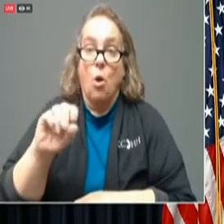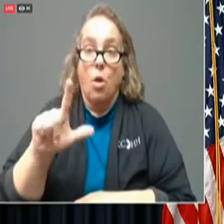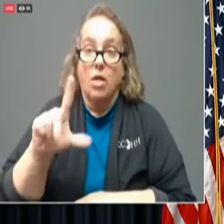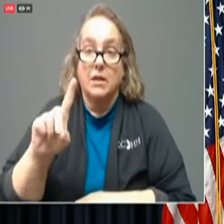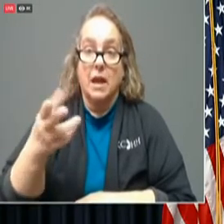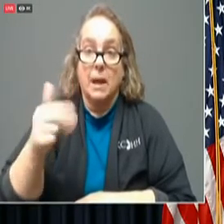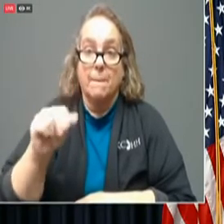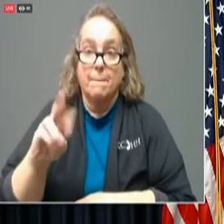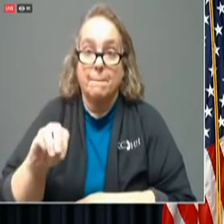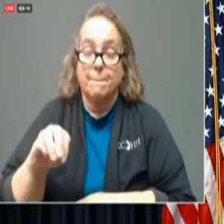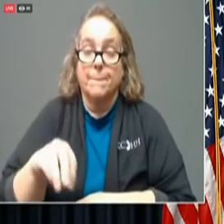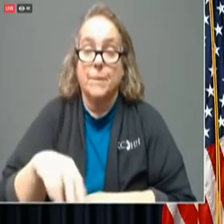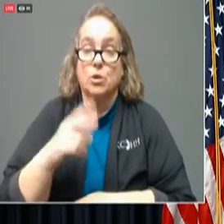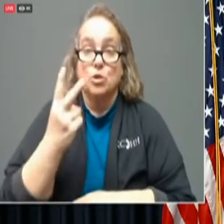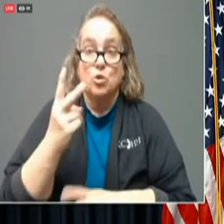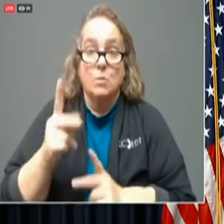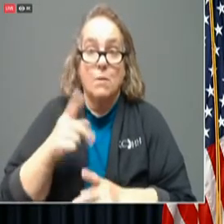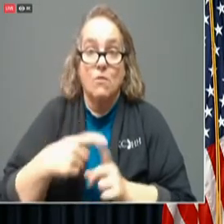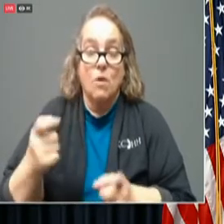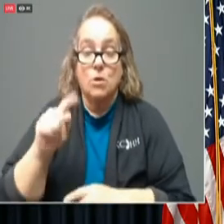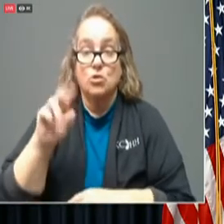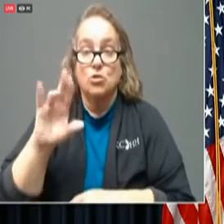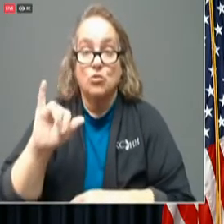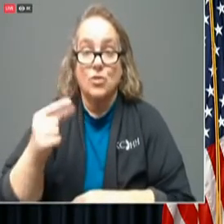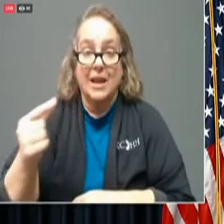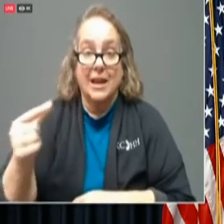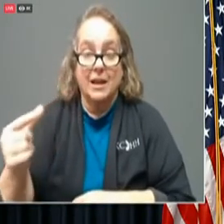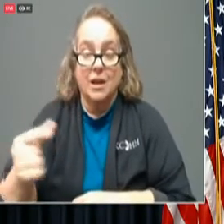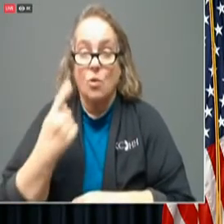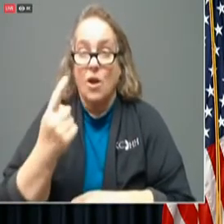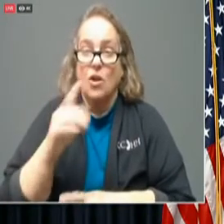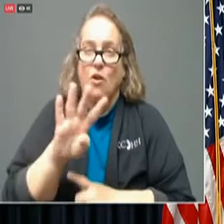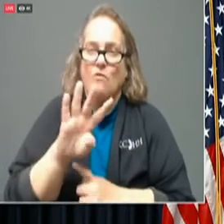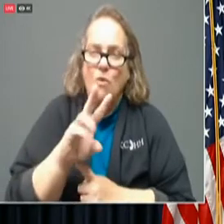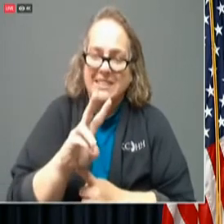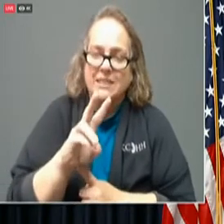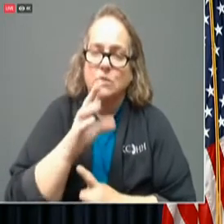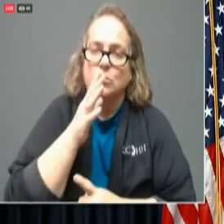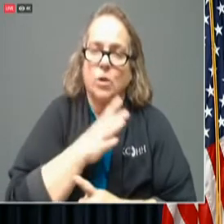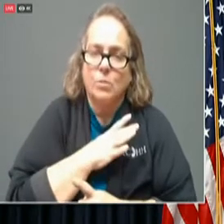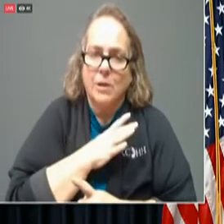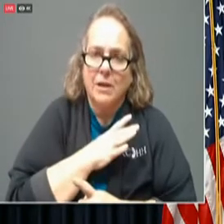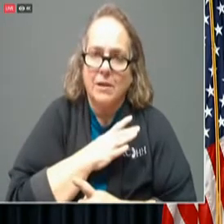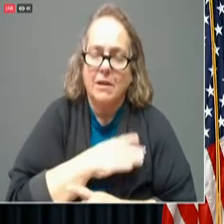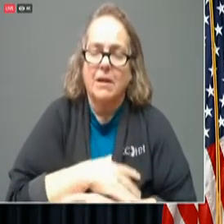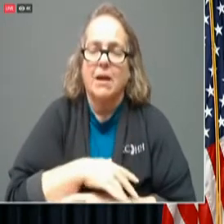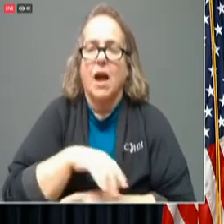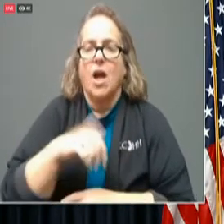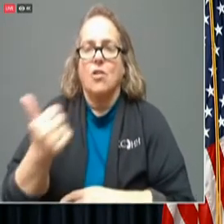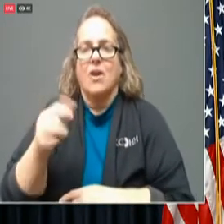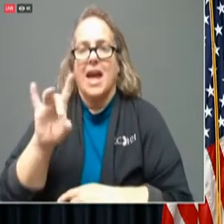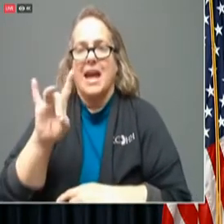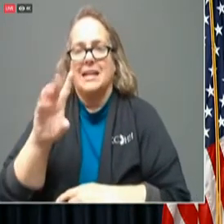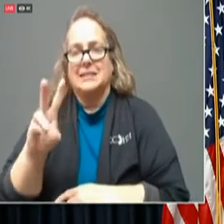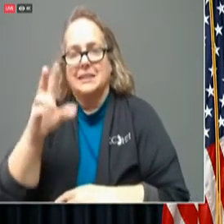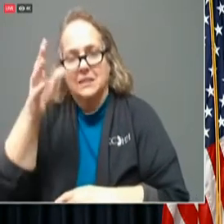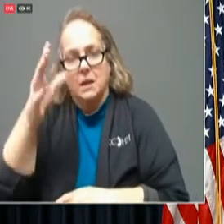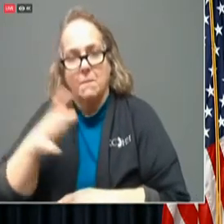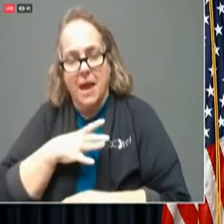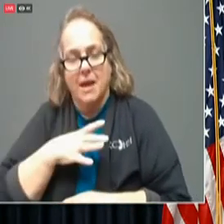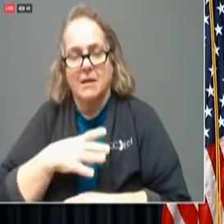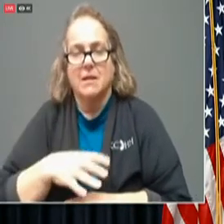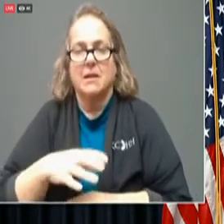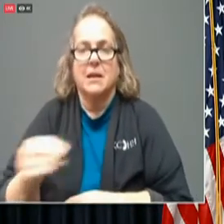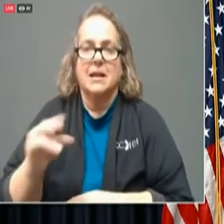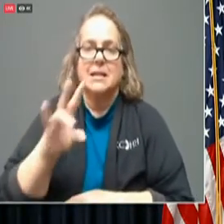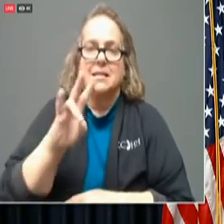Two individuals from Trigg County, one a 46 year old woman and the other an 86 year old man in a 73 year old female